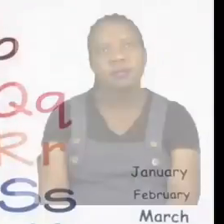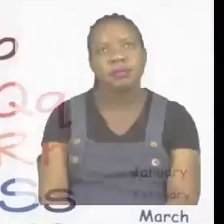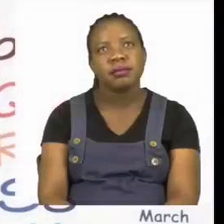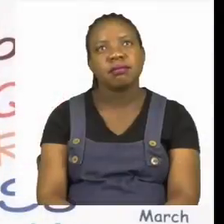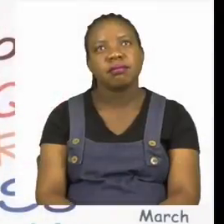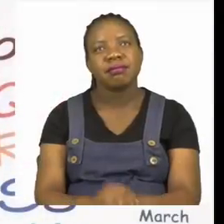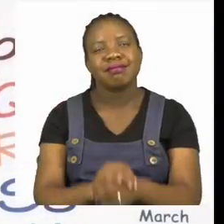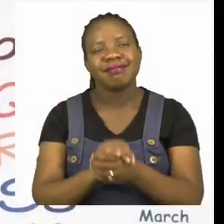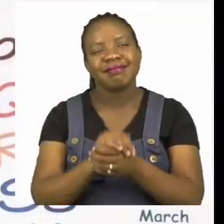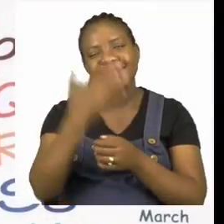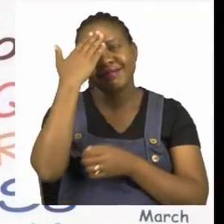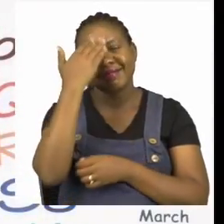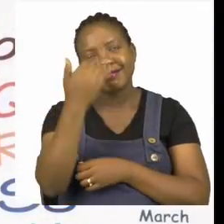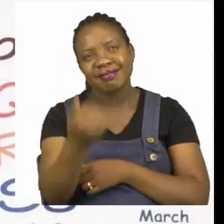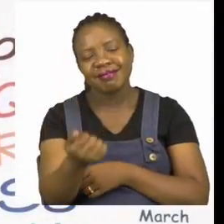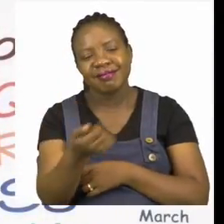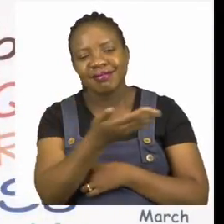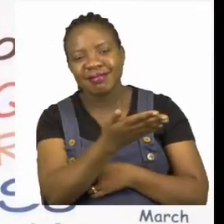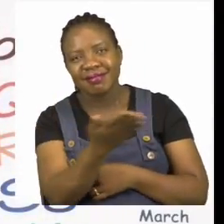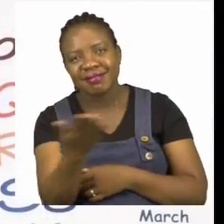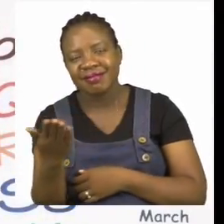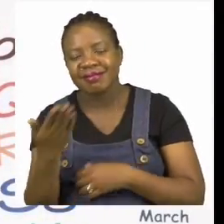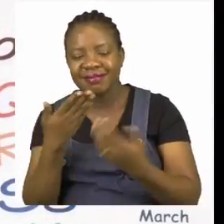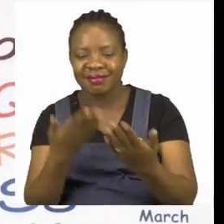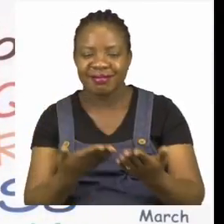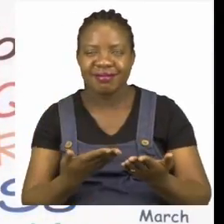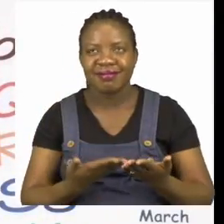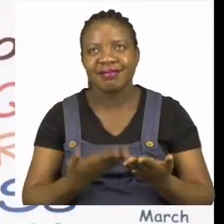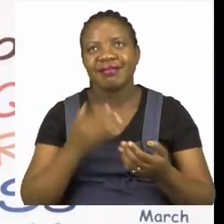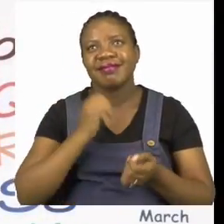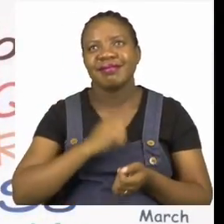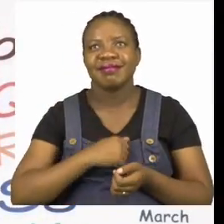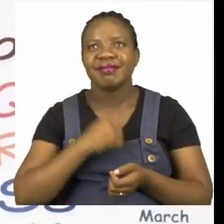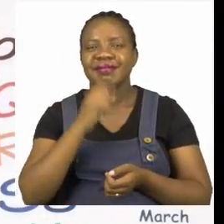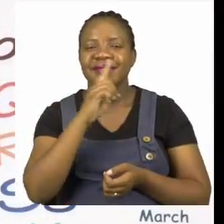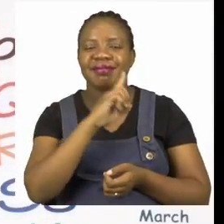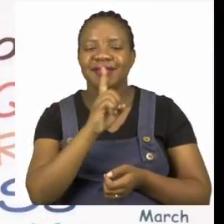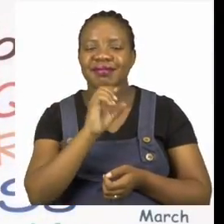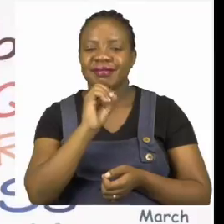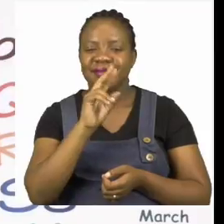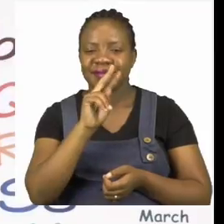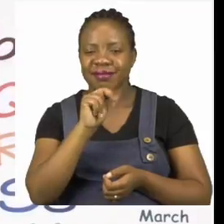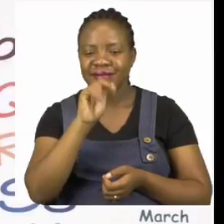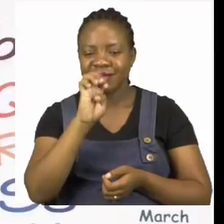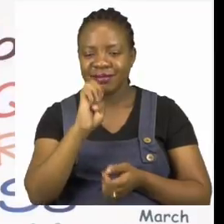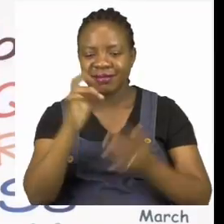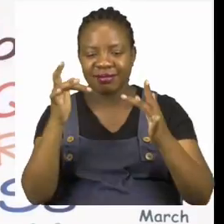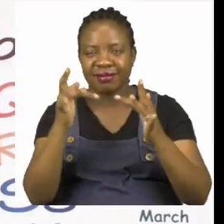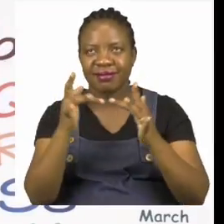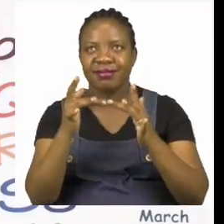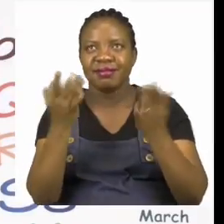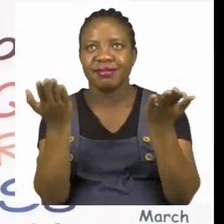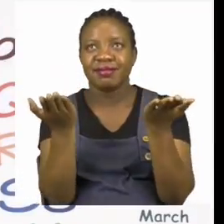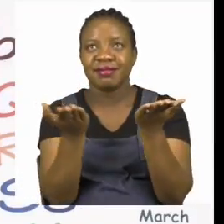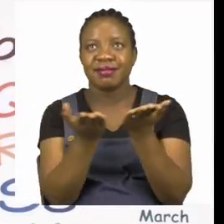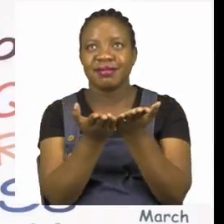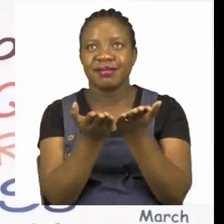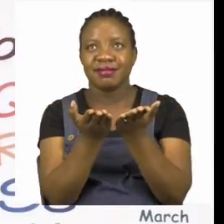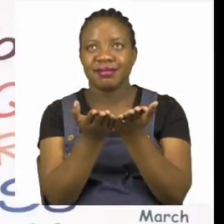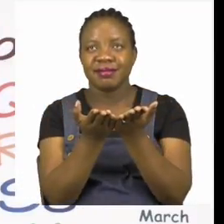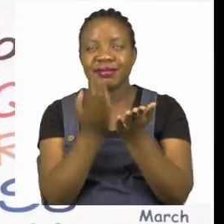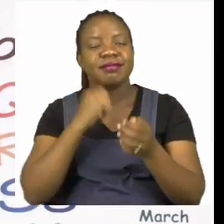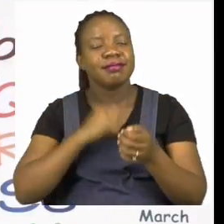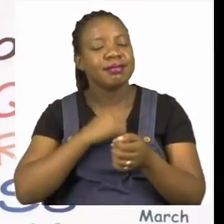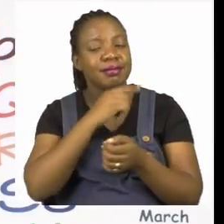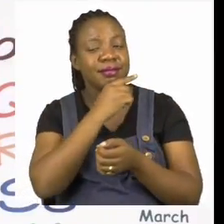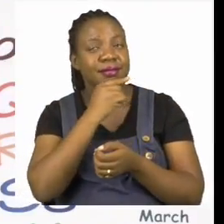Hello everyone and welcome to MyZone Online School. MyZone My name is Teacher